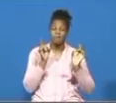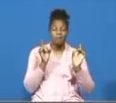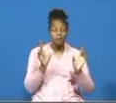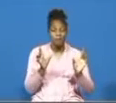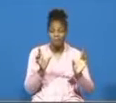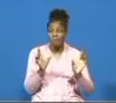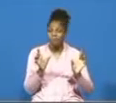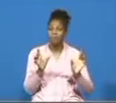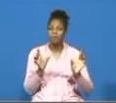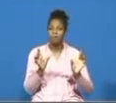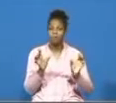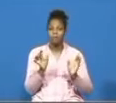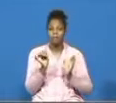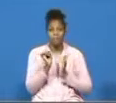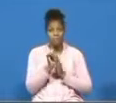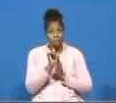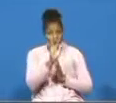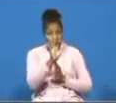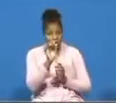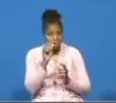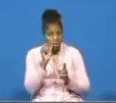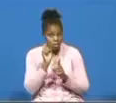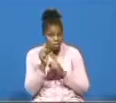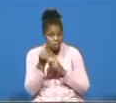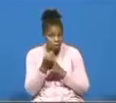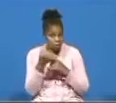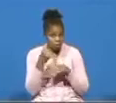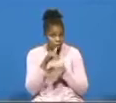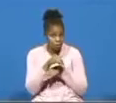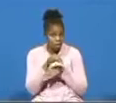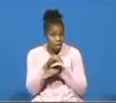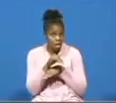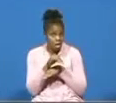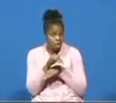is that your situation tonight is somebody